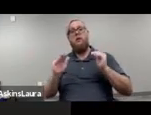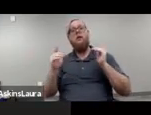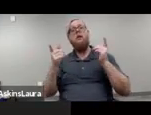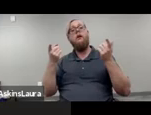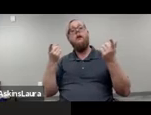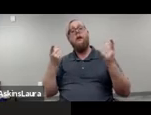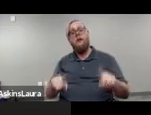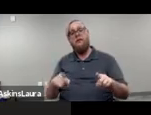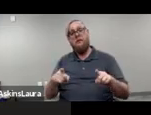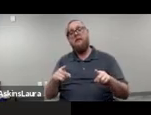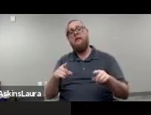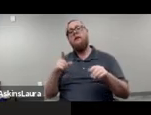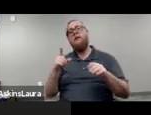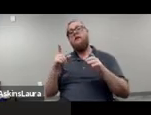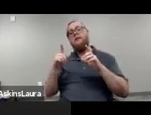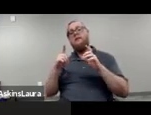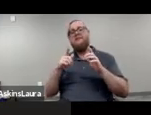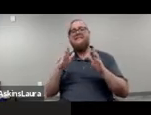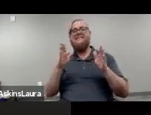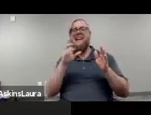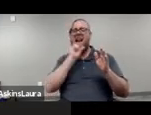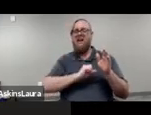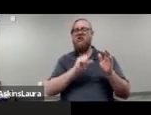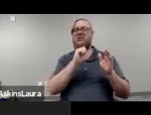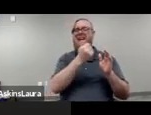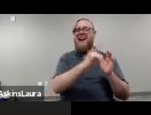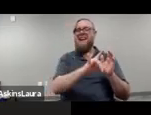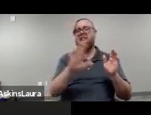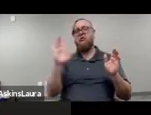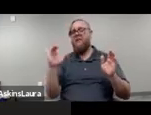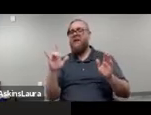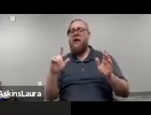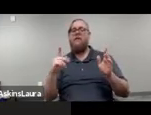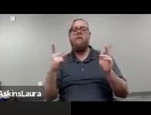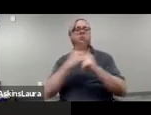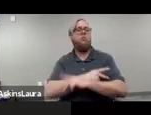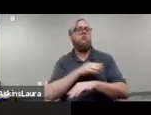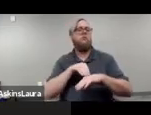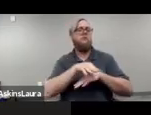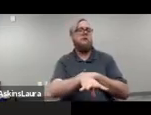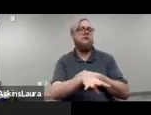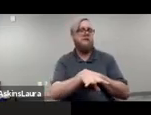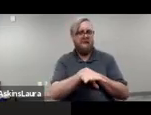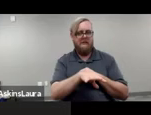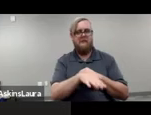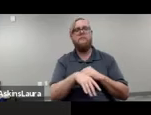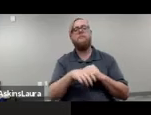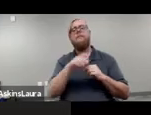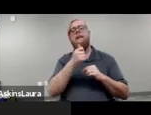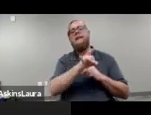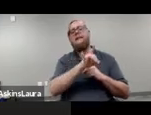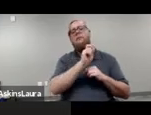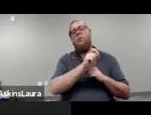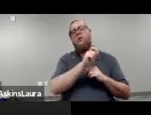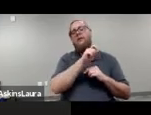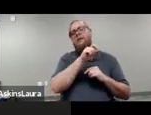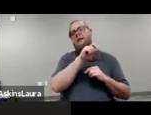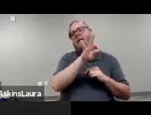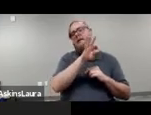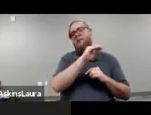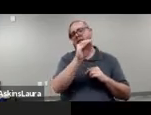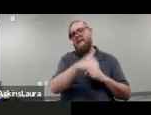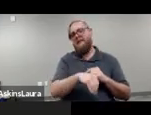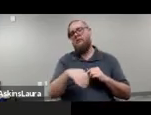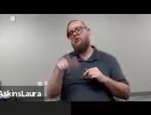increase amongst young adults ages 18 to 25, growing from 18.49 percent in 08-09